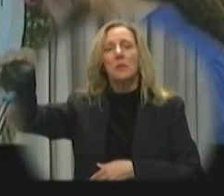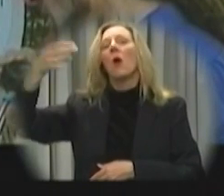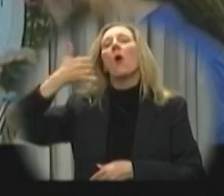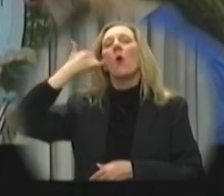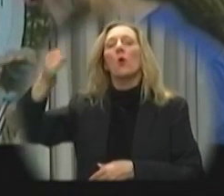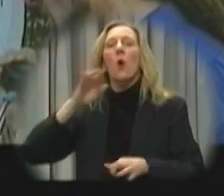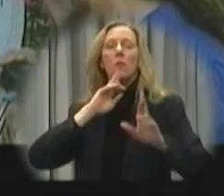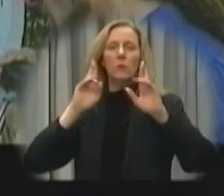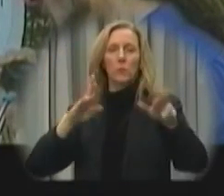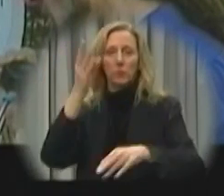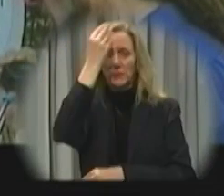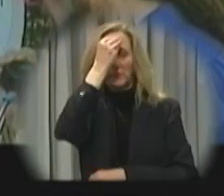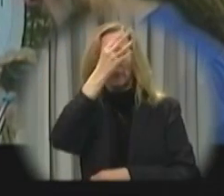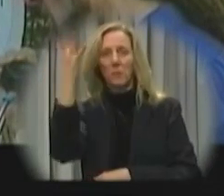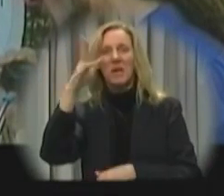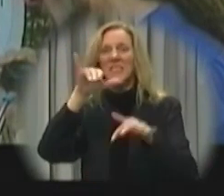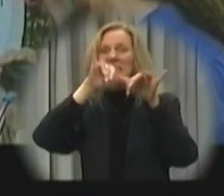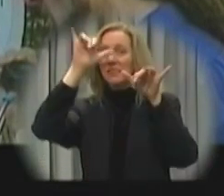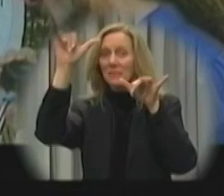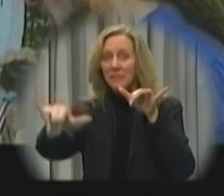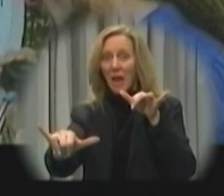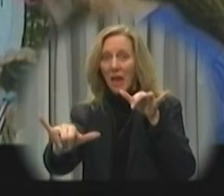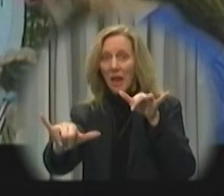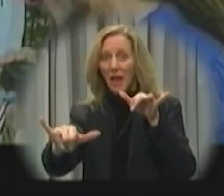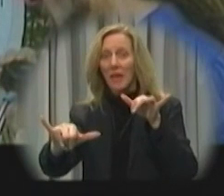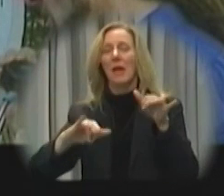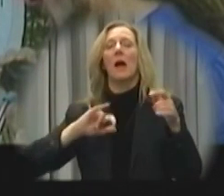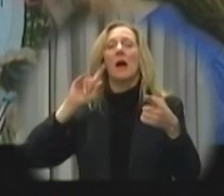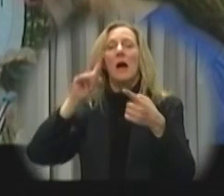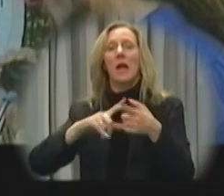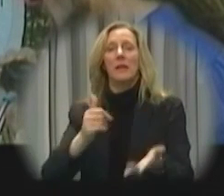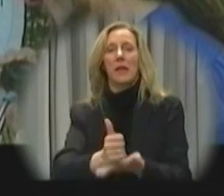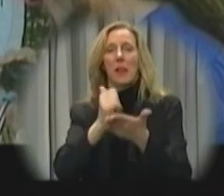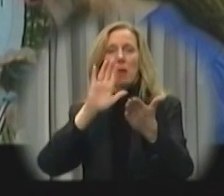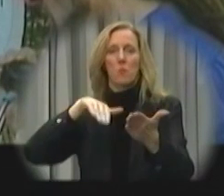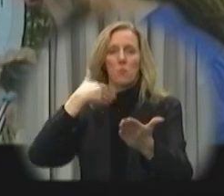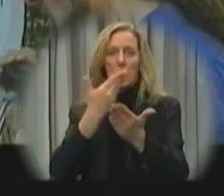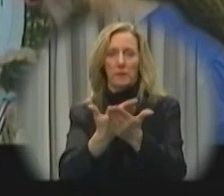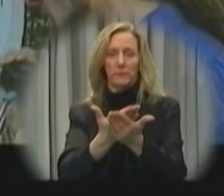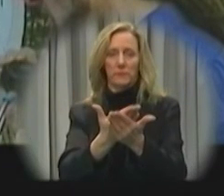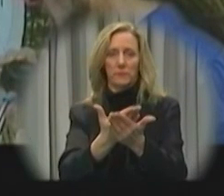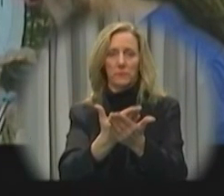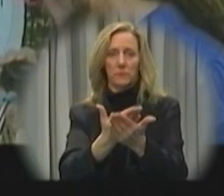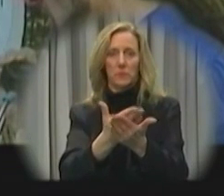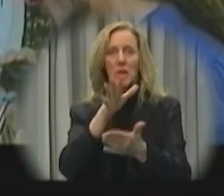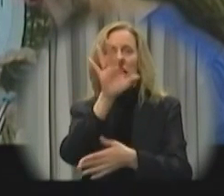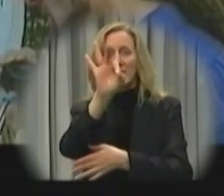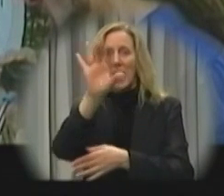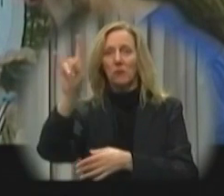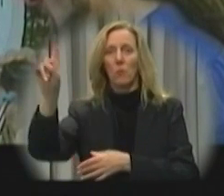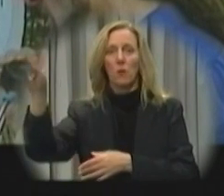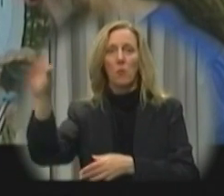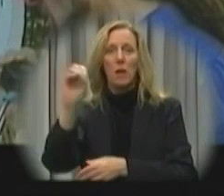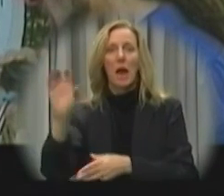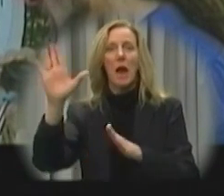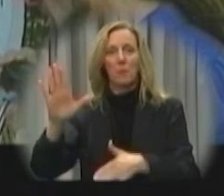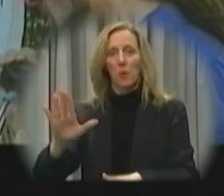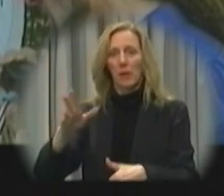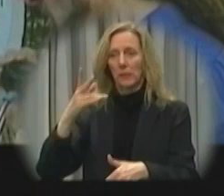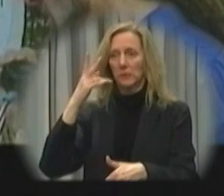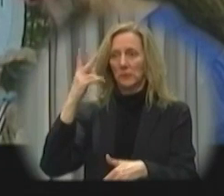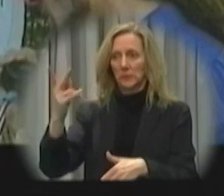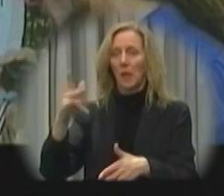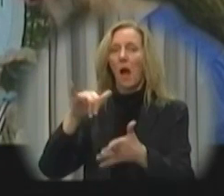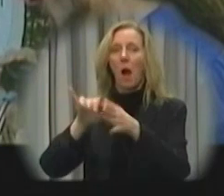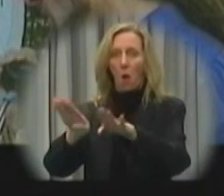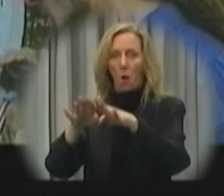The caller should report the information and stay on the line until emergency personnel arrives. 911 operators